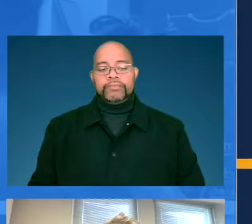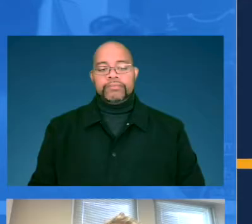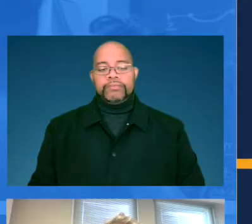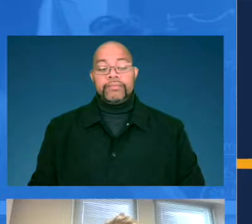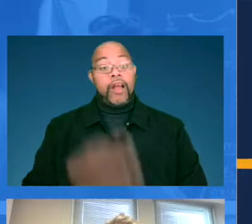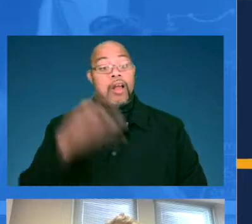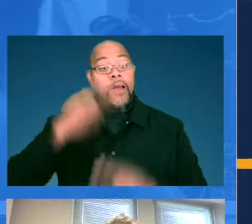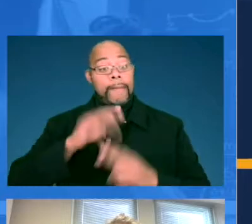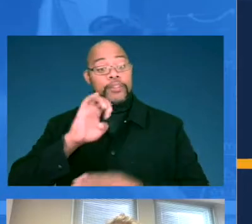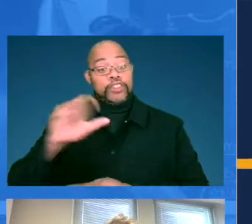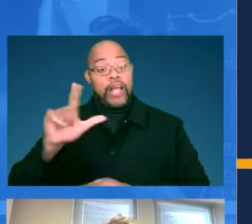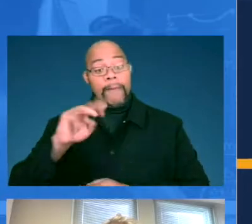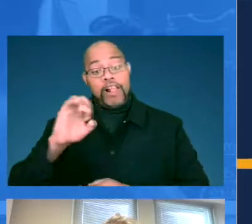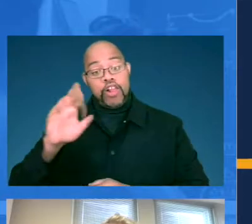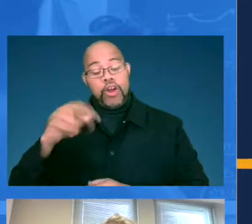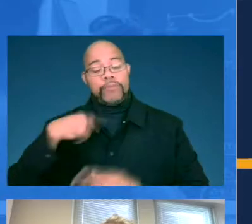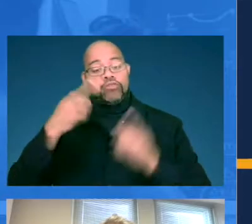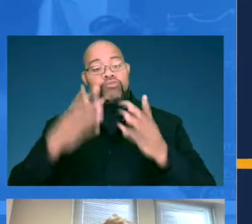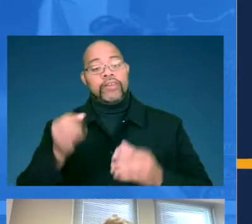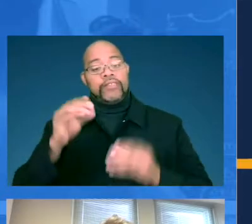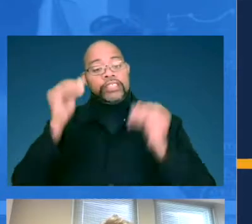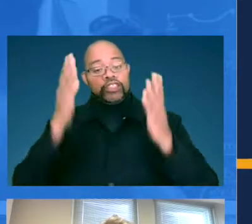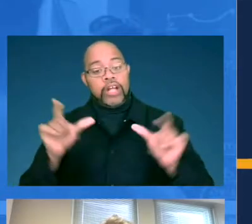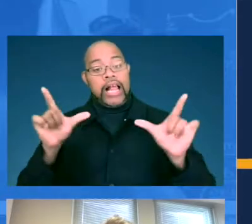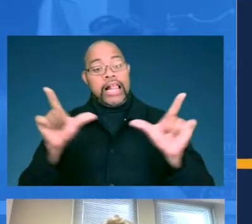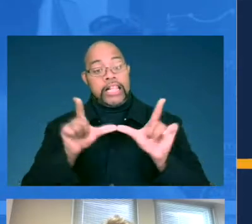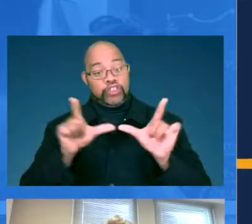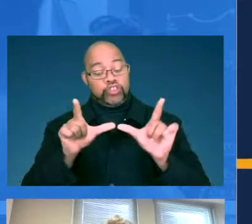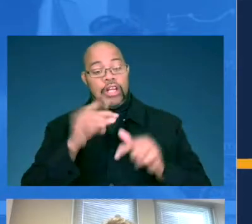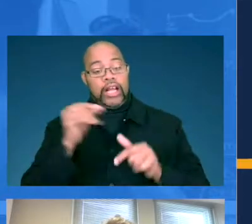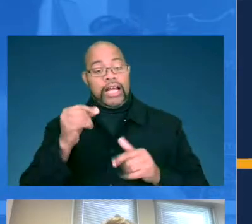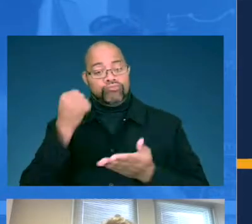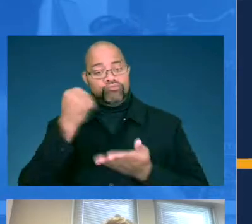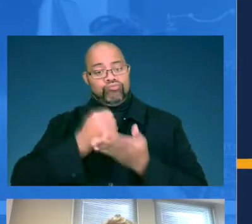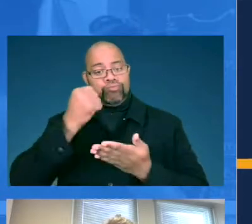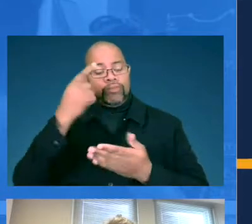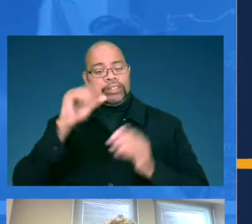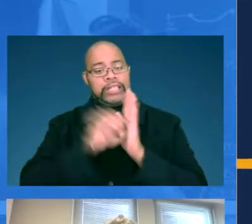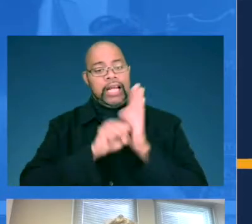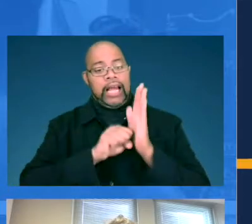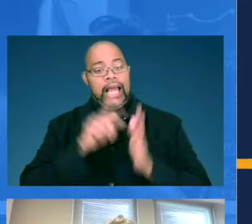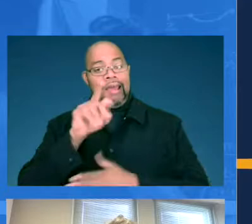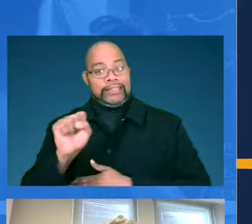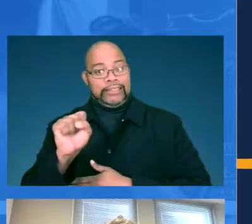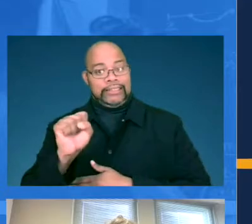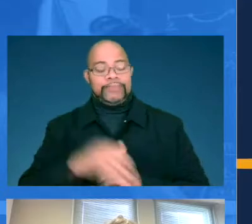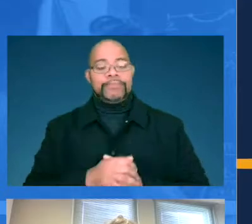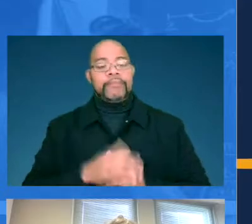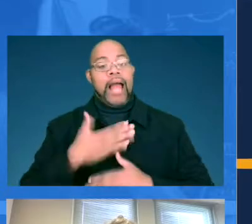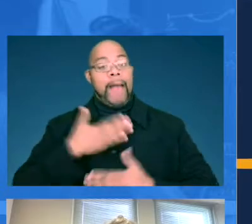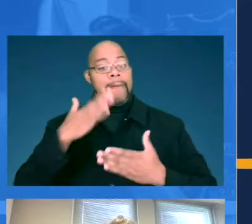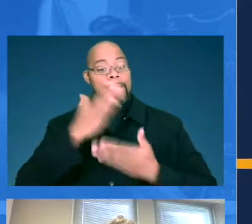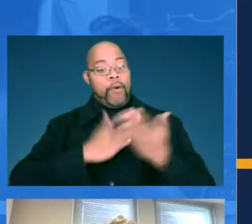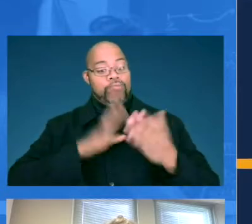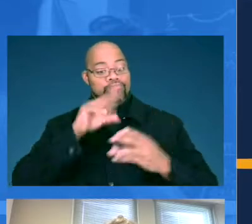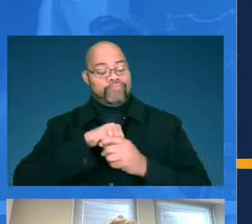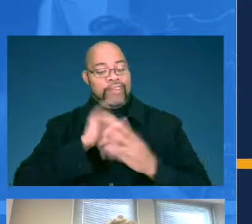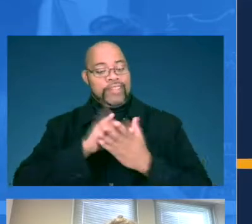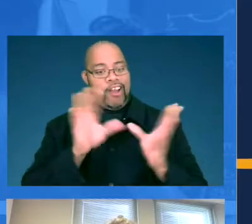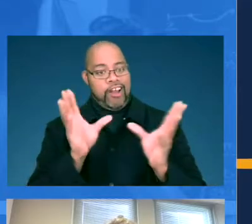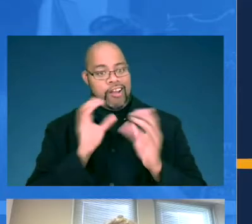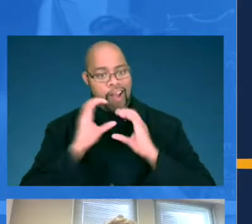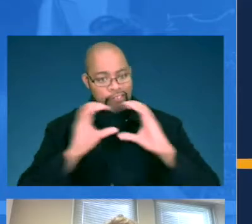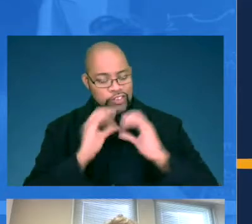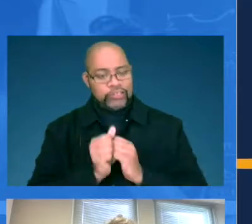Hello, my name is Michelle Miller. I am the Director of Teacher Licensure and Accreditation for the State of Kansas. Happy to be a part of this